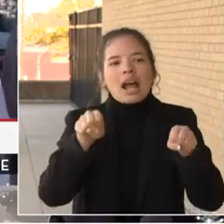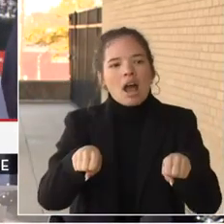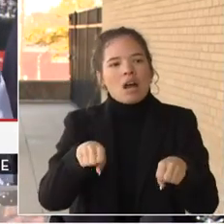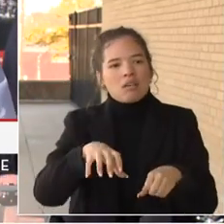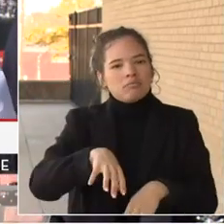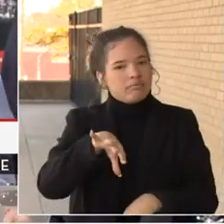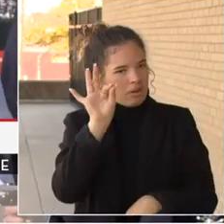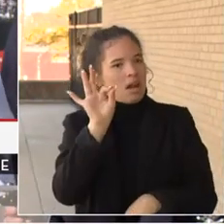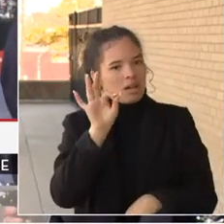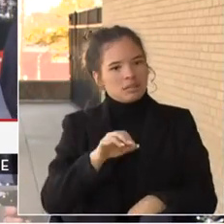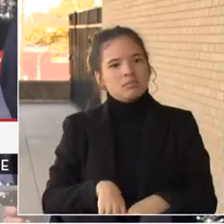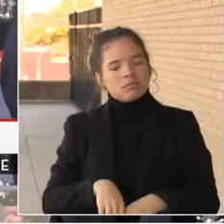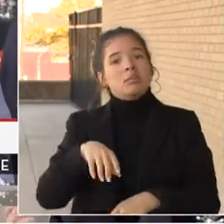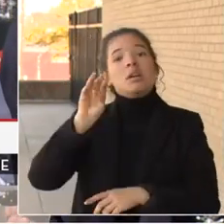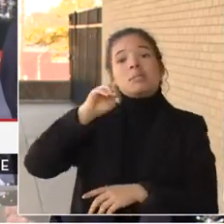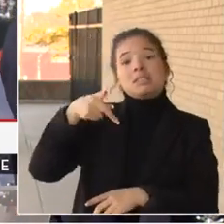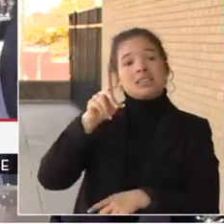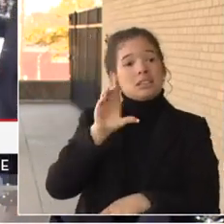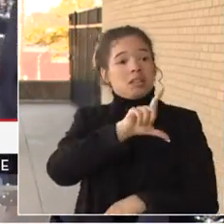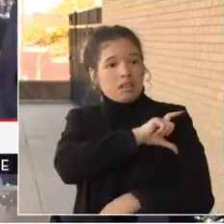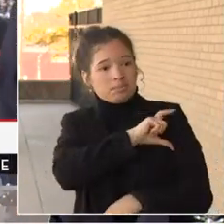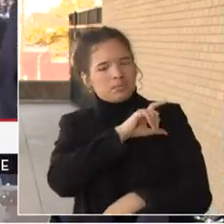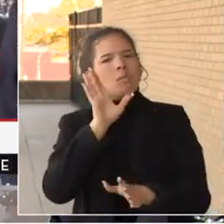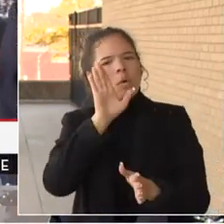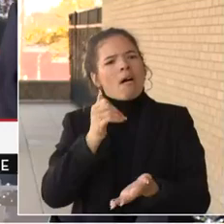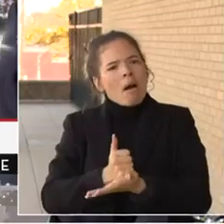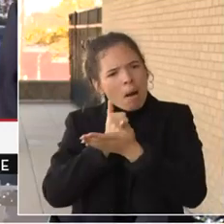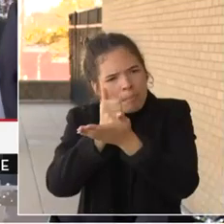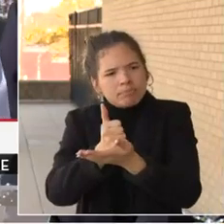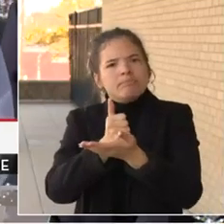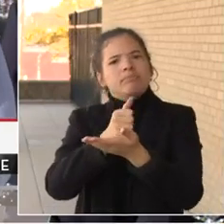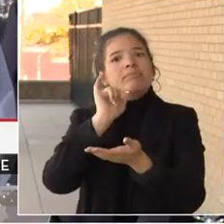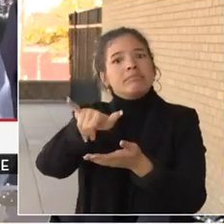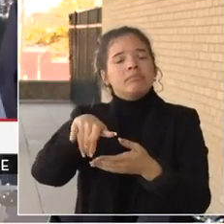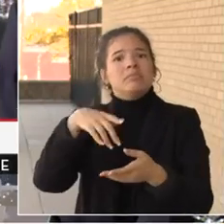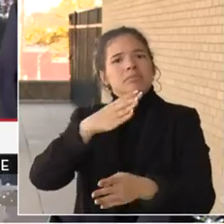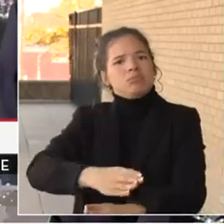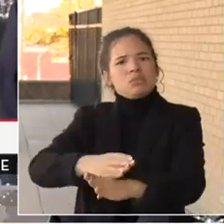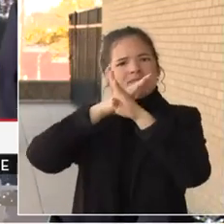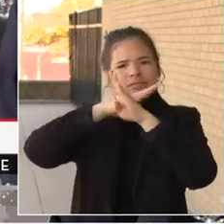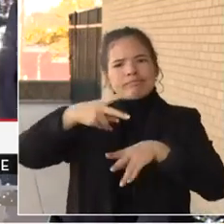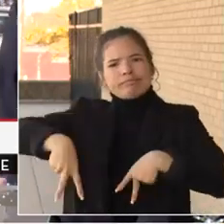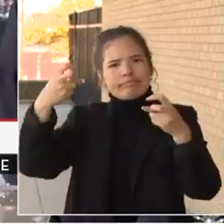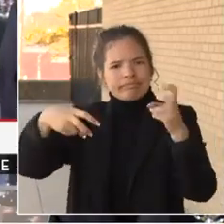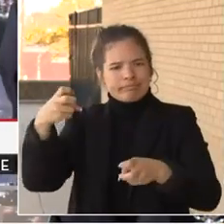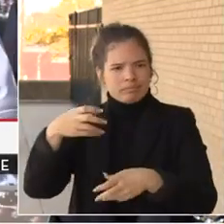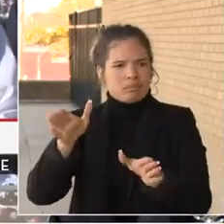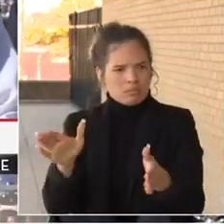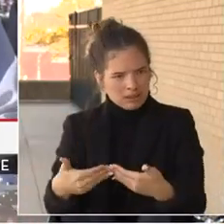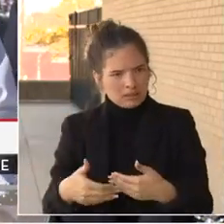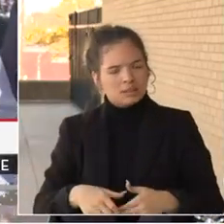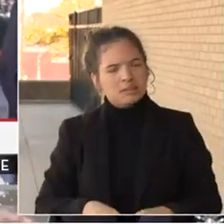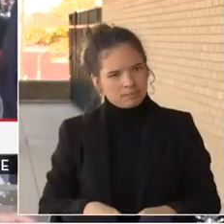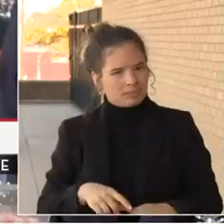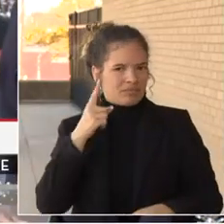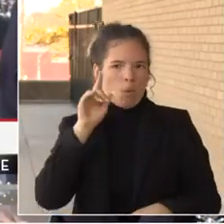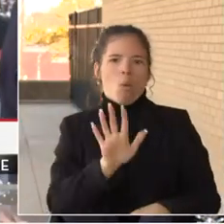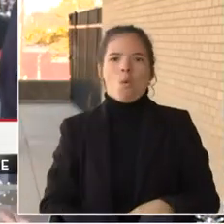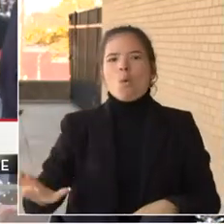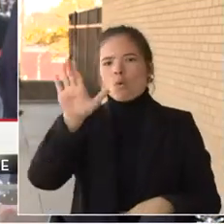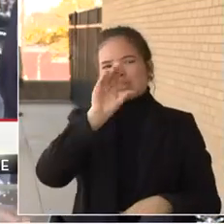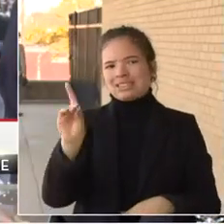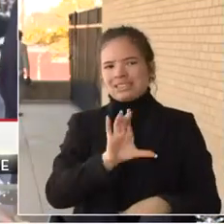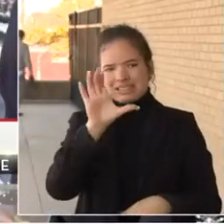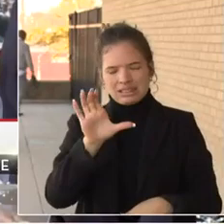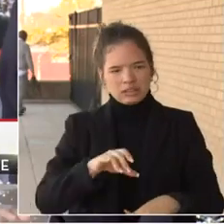resources to reduce robberies and thefts in all neighborhoods across the city. But the last part that I want to mention is